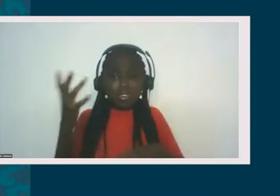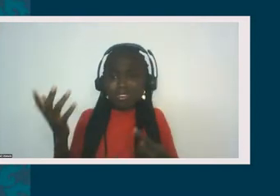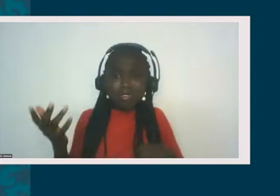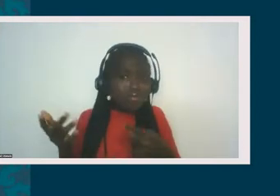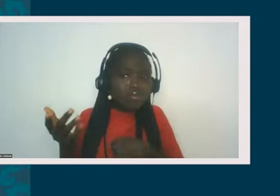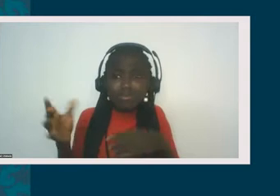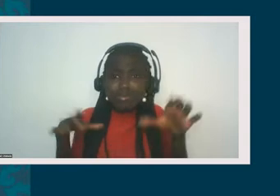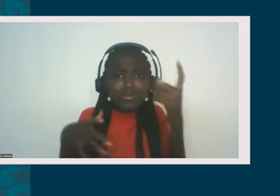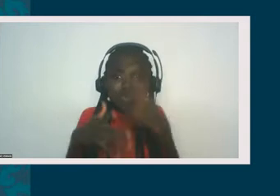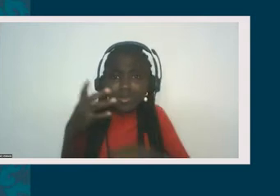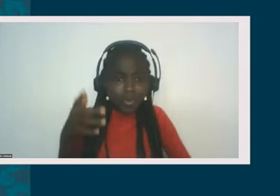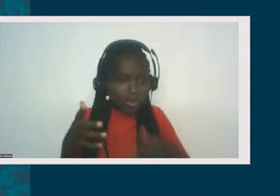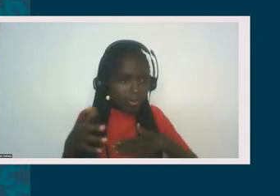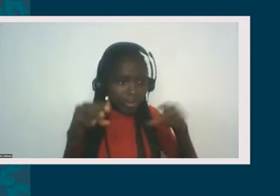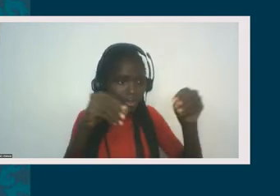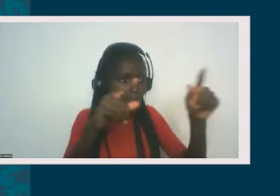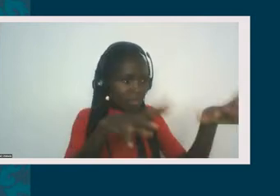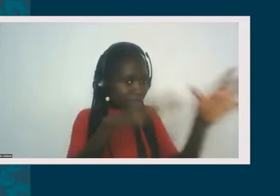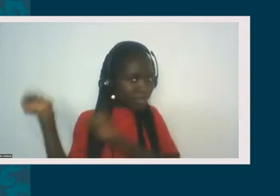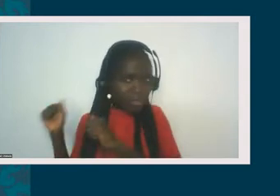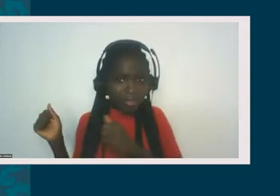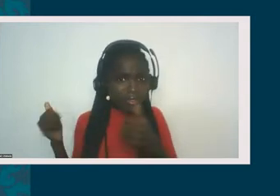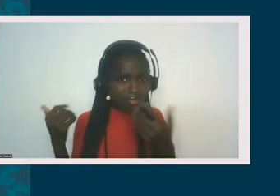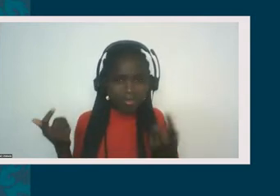Like, uh, what do we say? Yeah. Yeah.